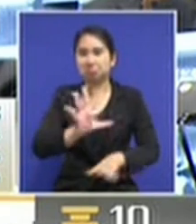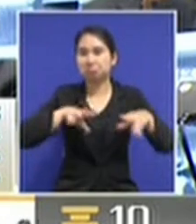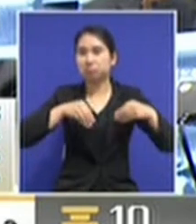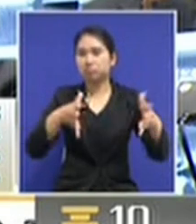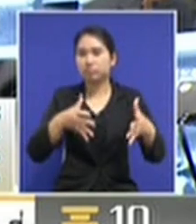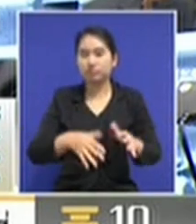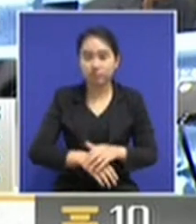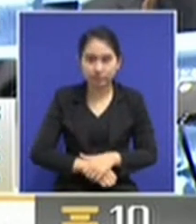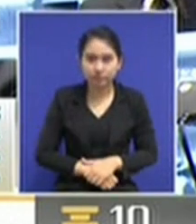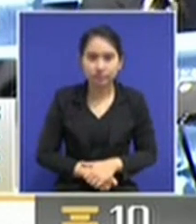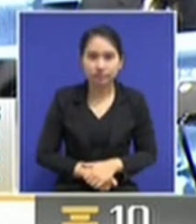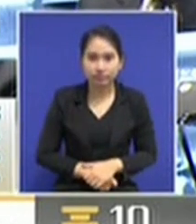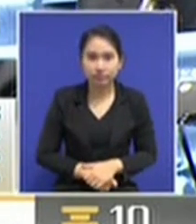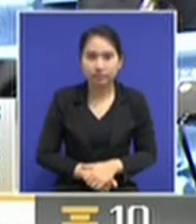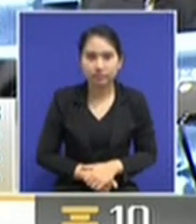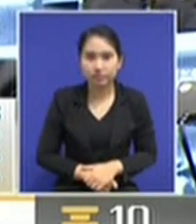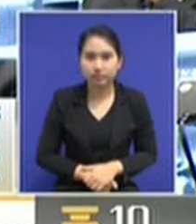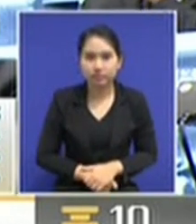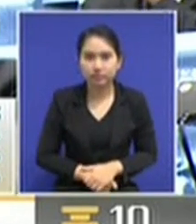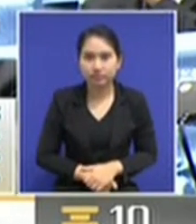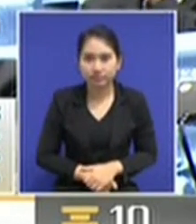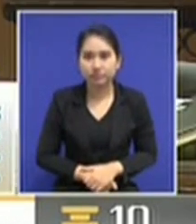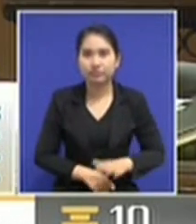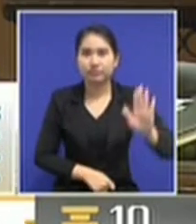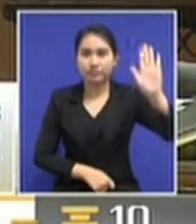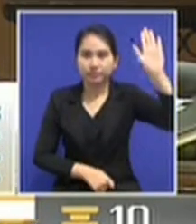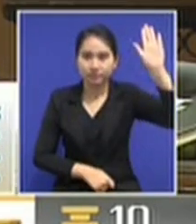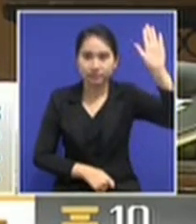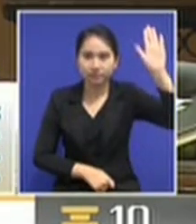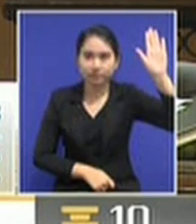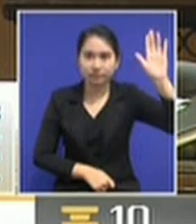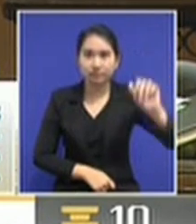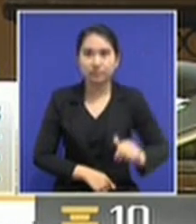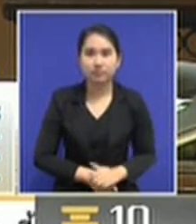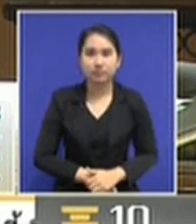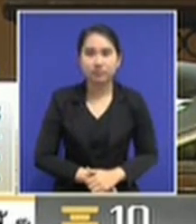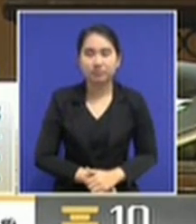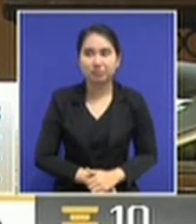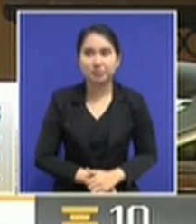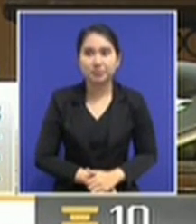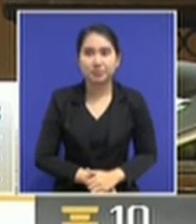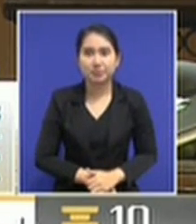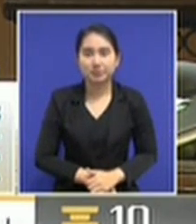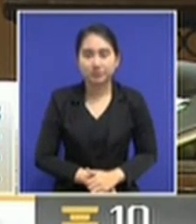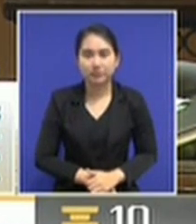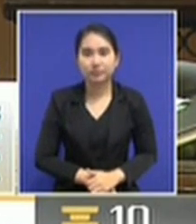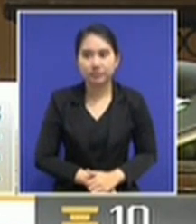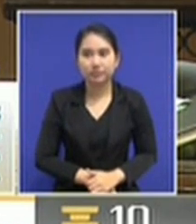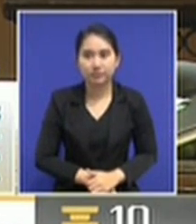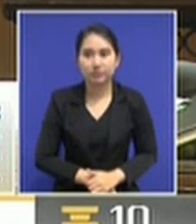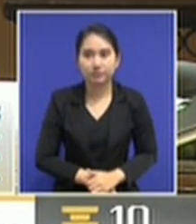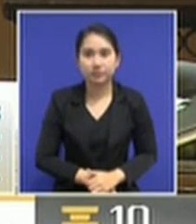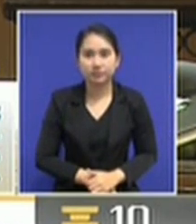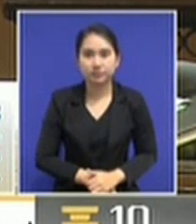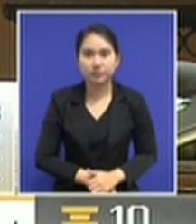stability. Yes. And he said that he is more qualified than the other candidate to lead the